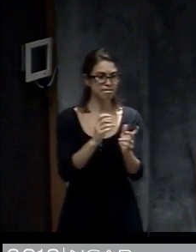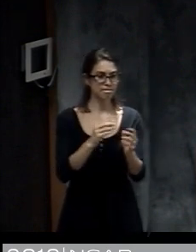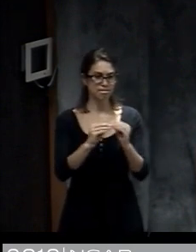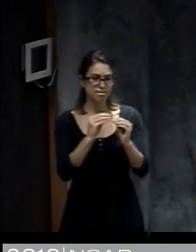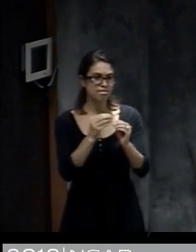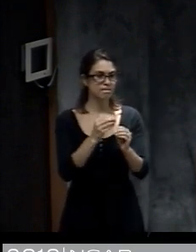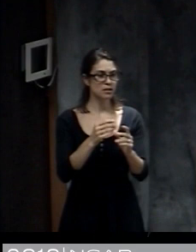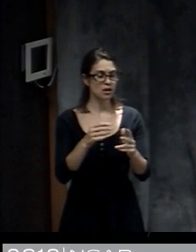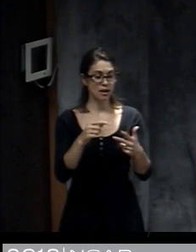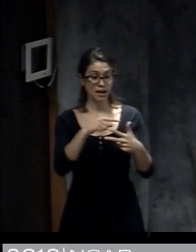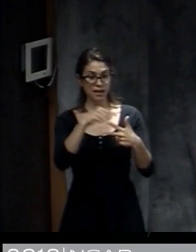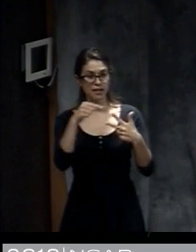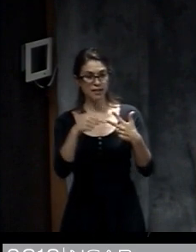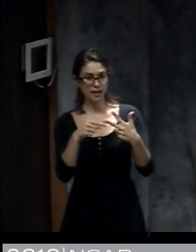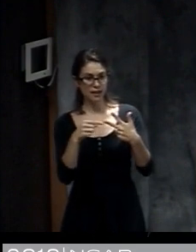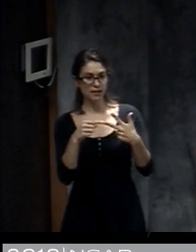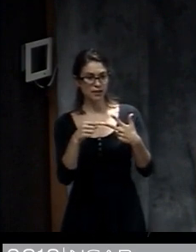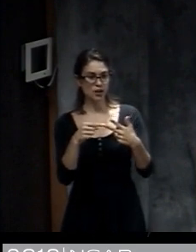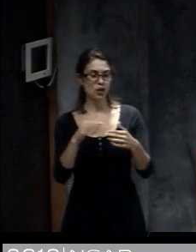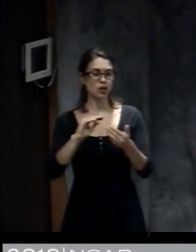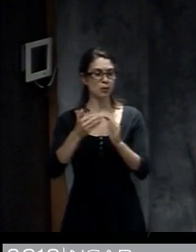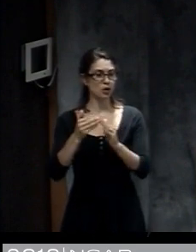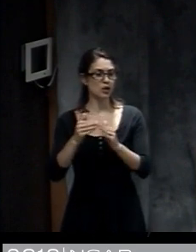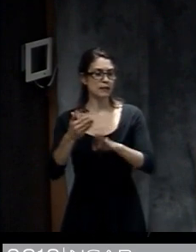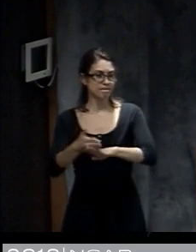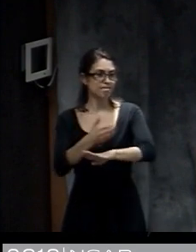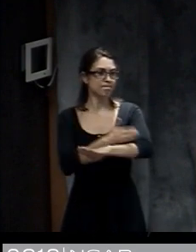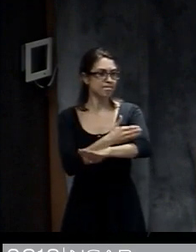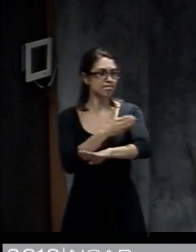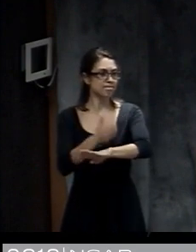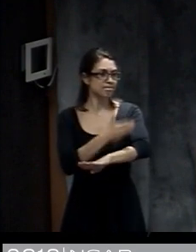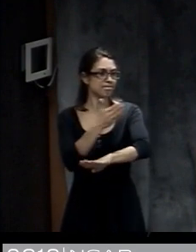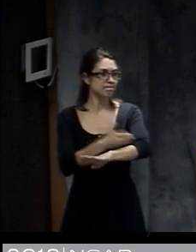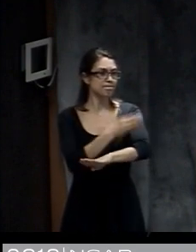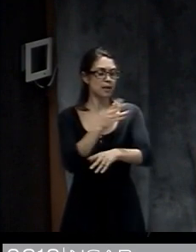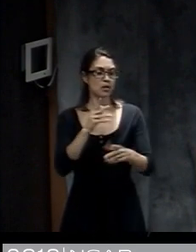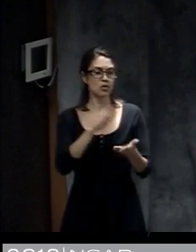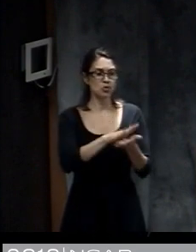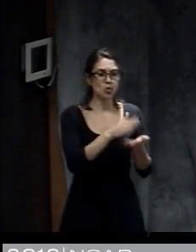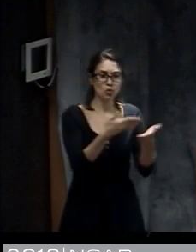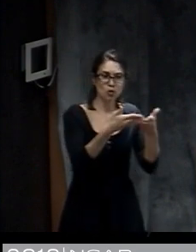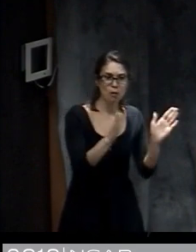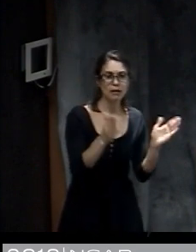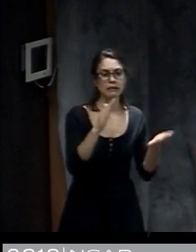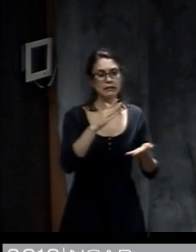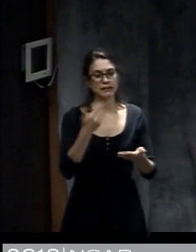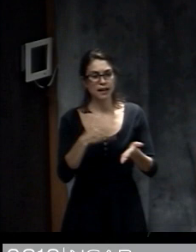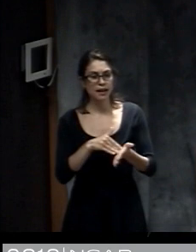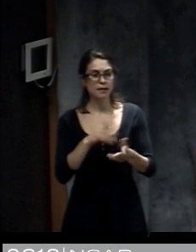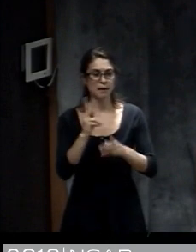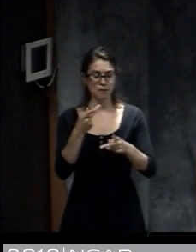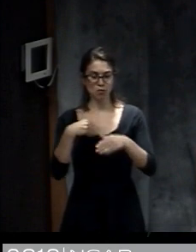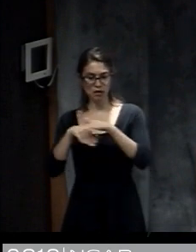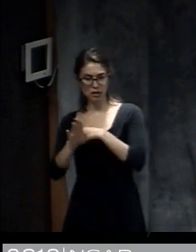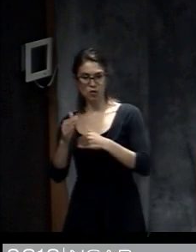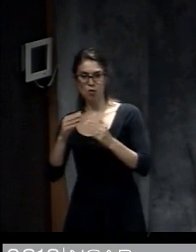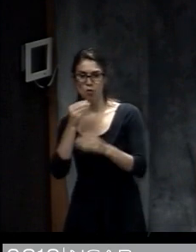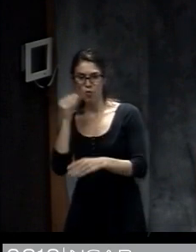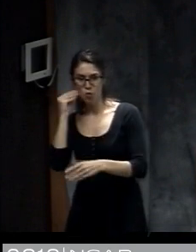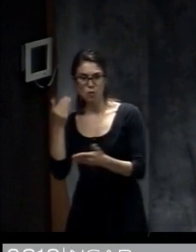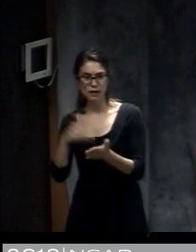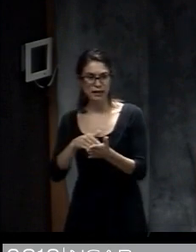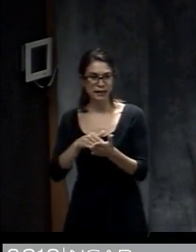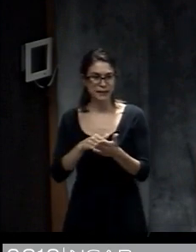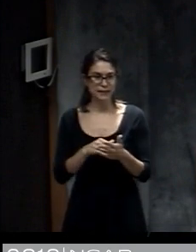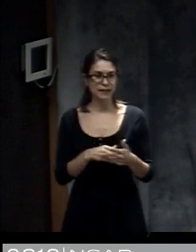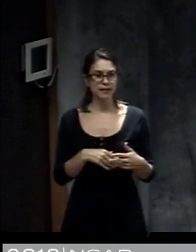and trying to get schools open and businesses reopened and people back in their homes. There's a mitigation phase where they're trying to mitigate for the next